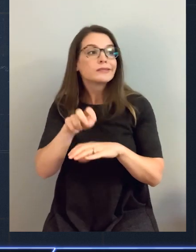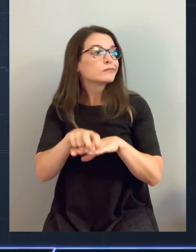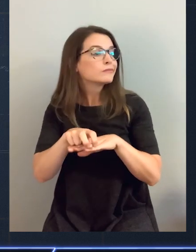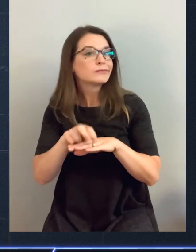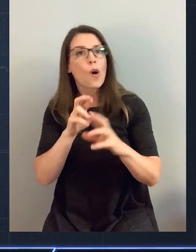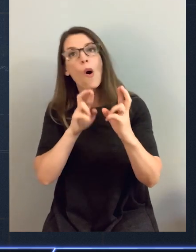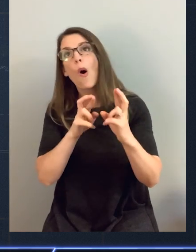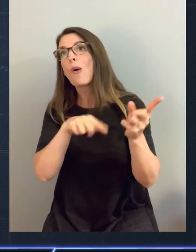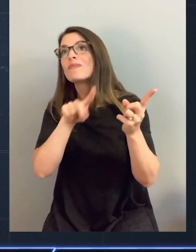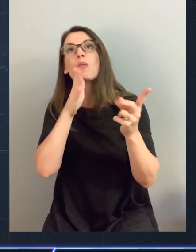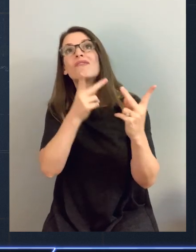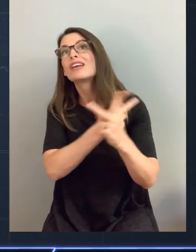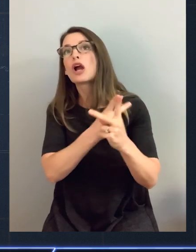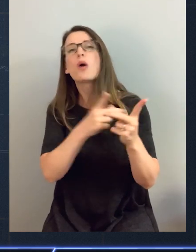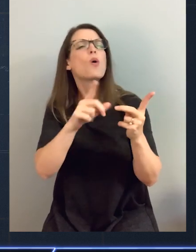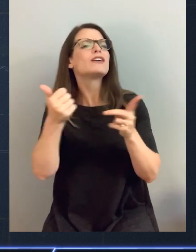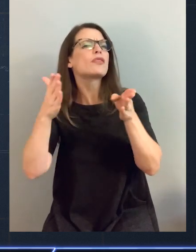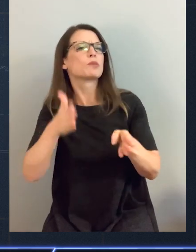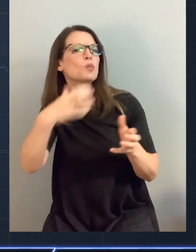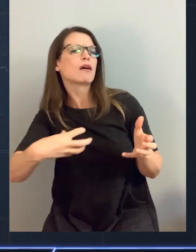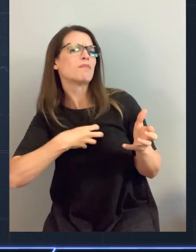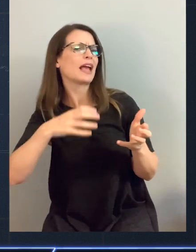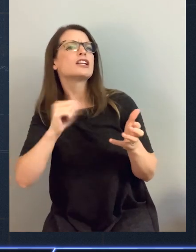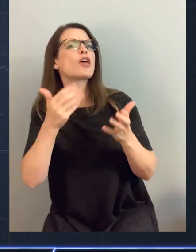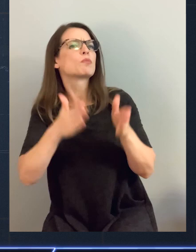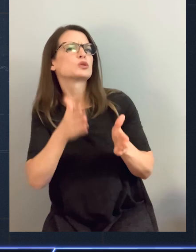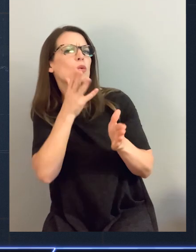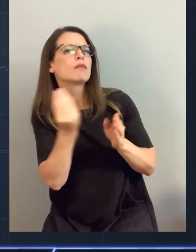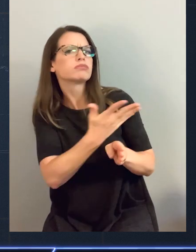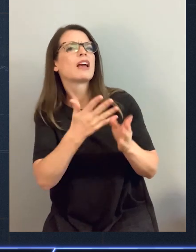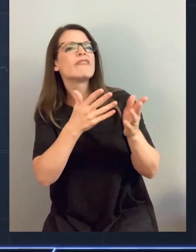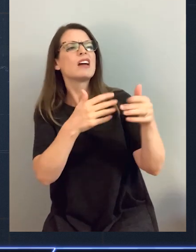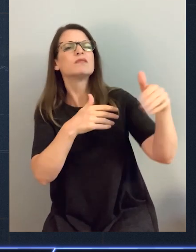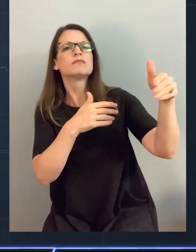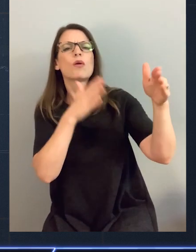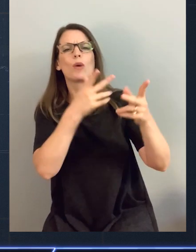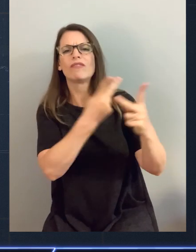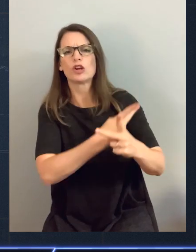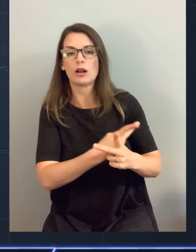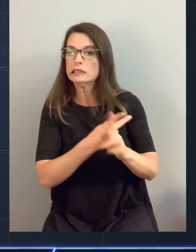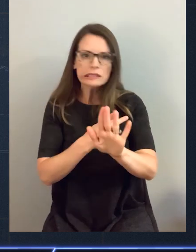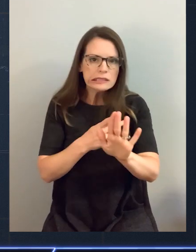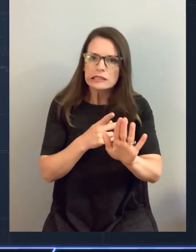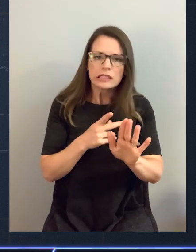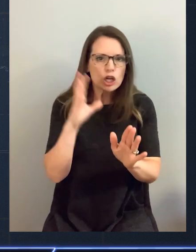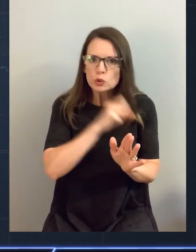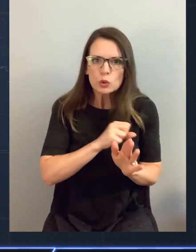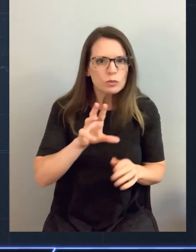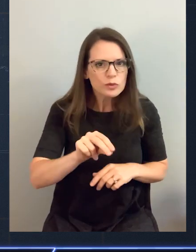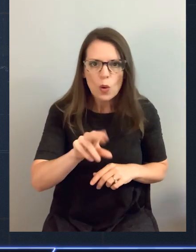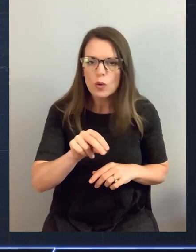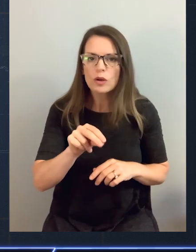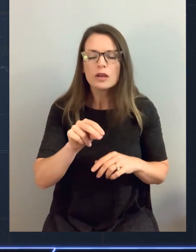there and hope that we're going to figure out we're going to read your mind. We're going to hear from somebody else what you need. Don't assume that we